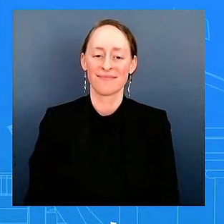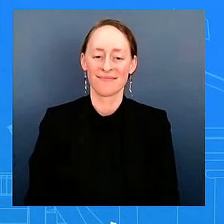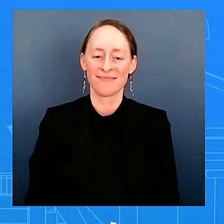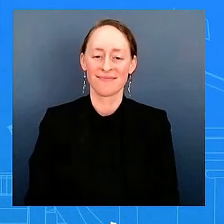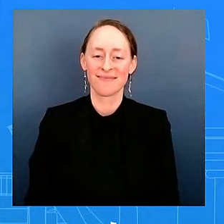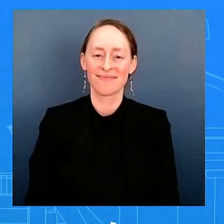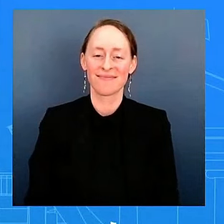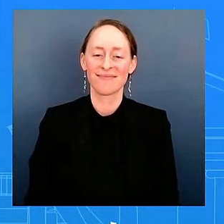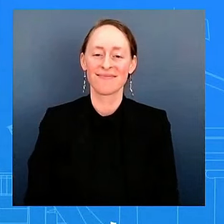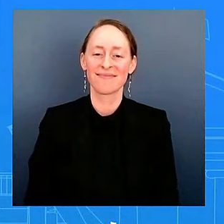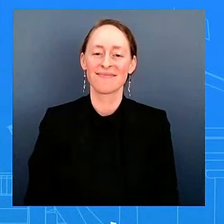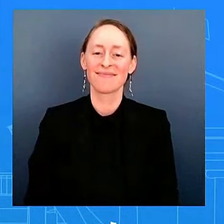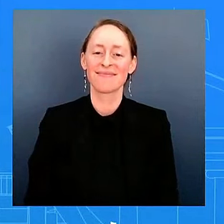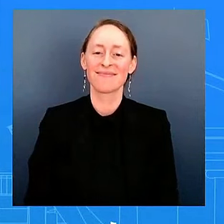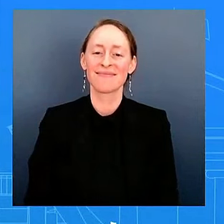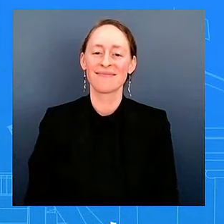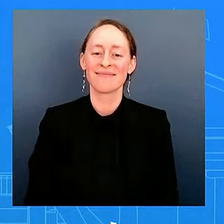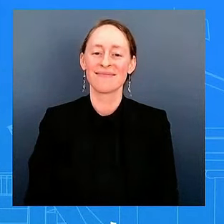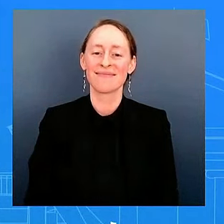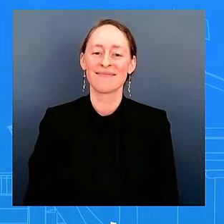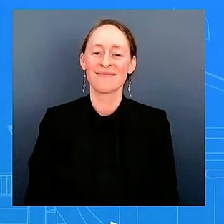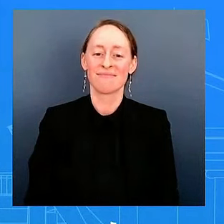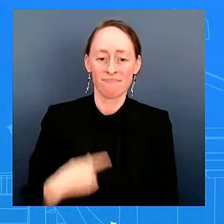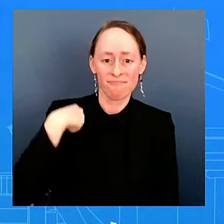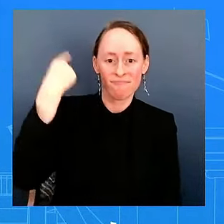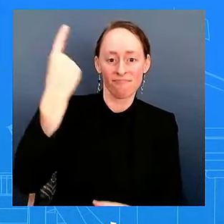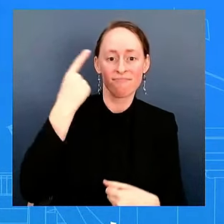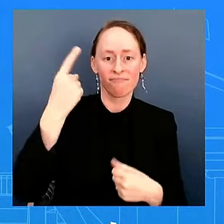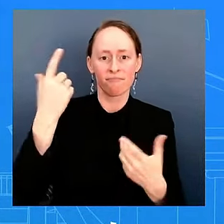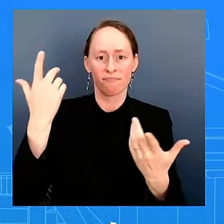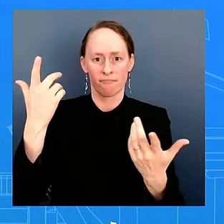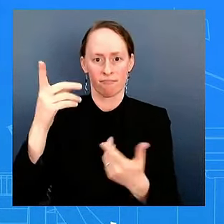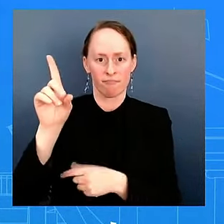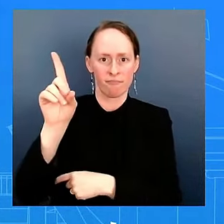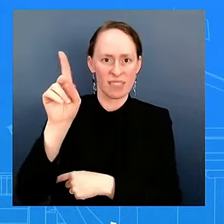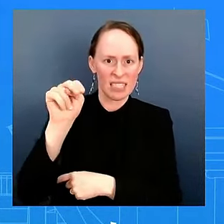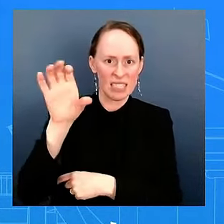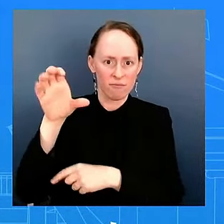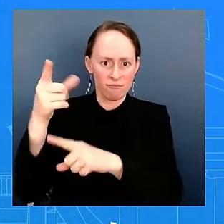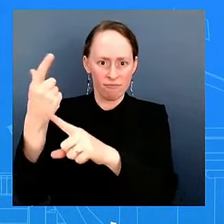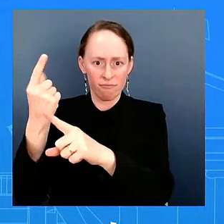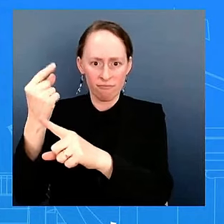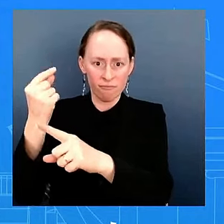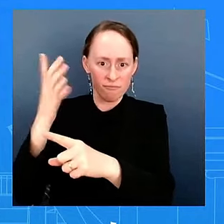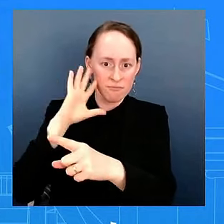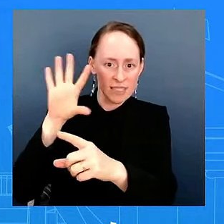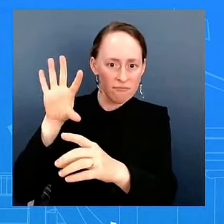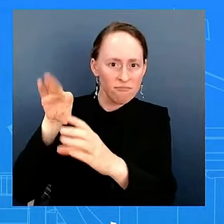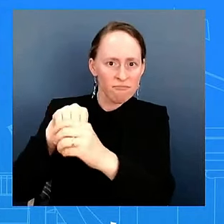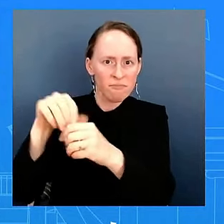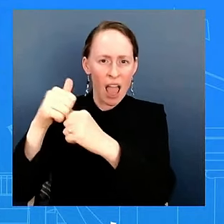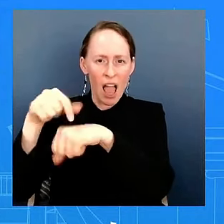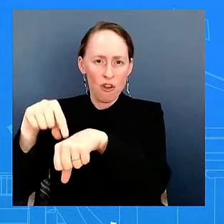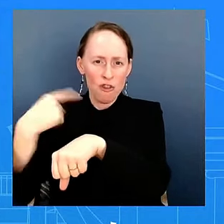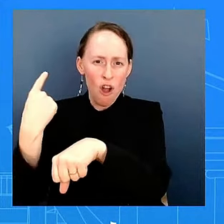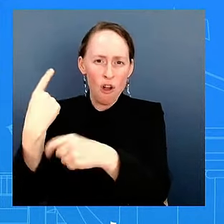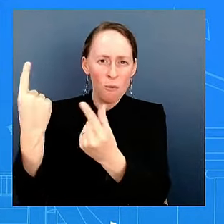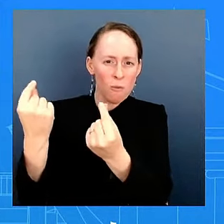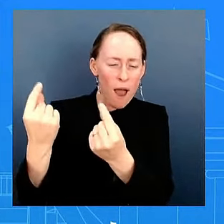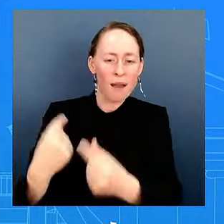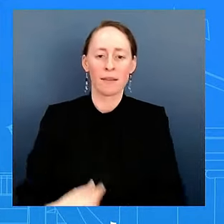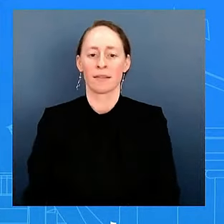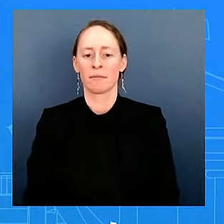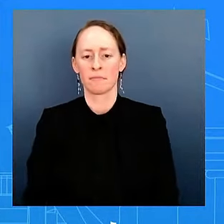go to the DNC for? How long? We're still working that out. And once we have more information, obviously, we'll work that through. Has he